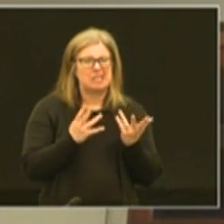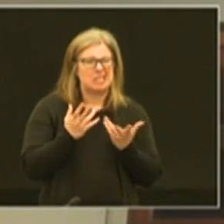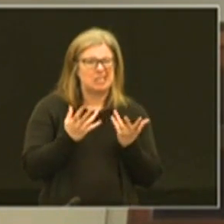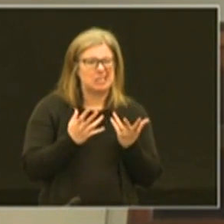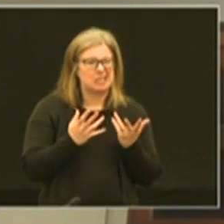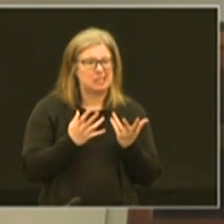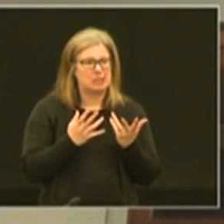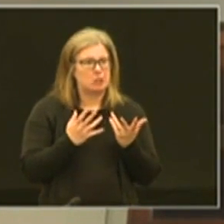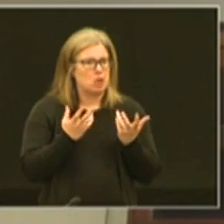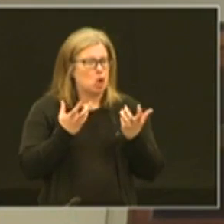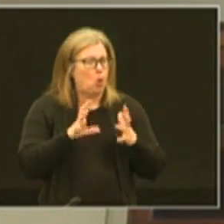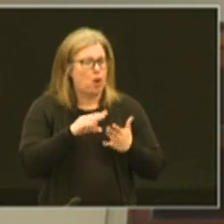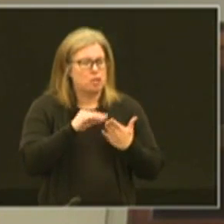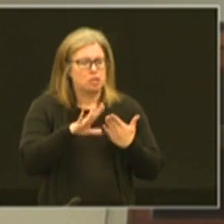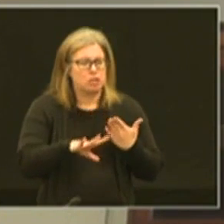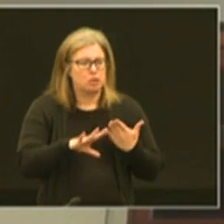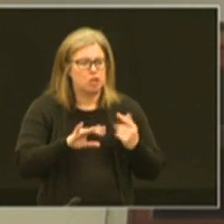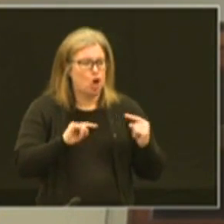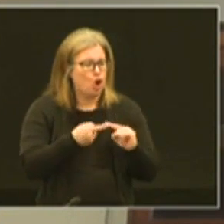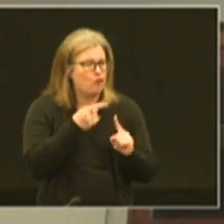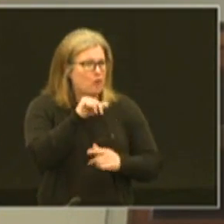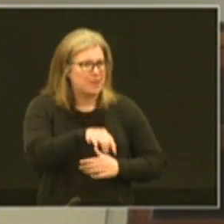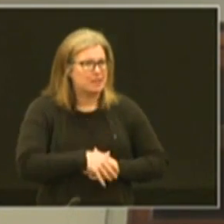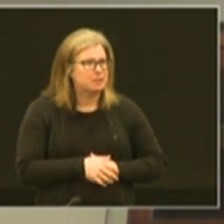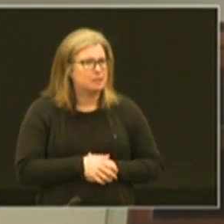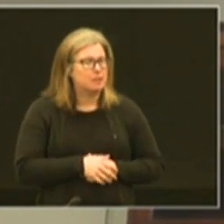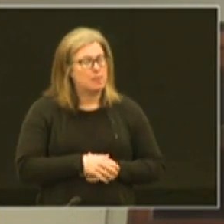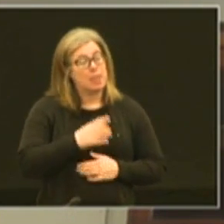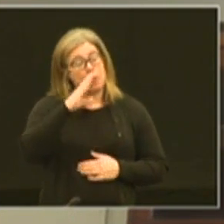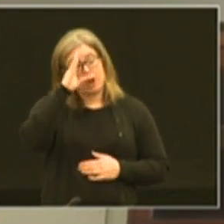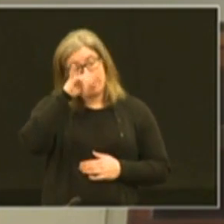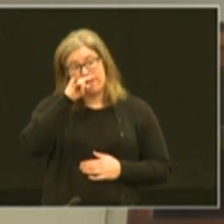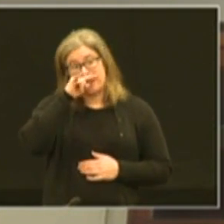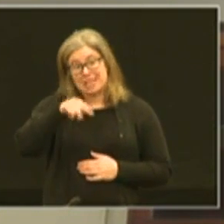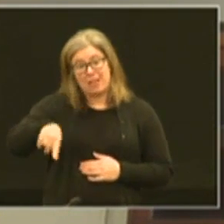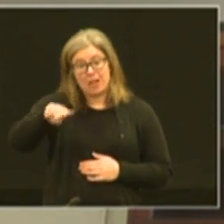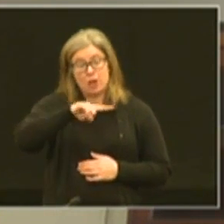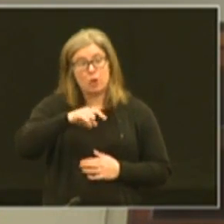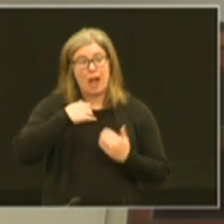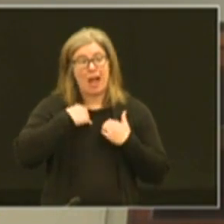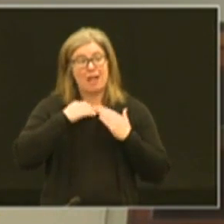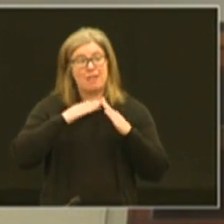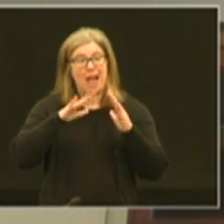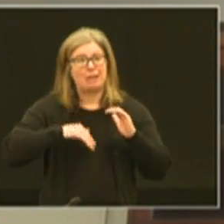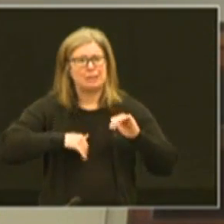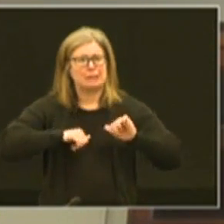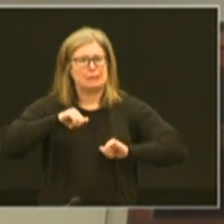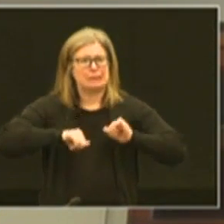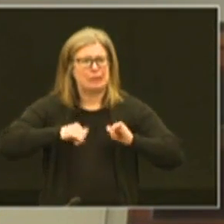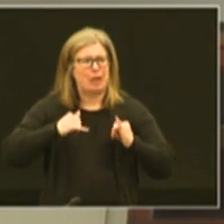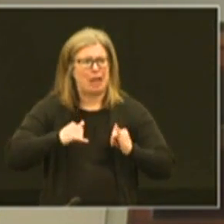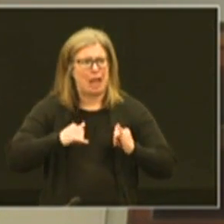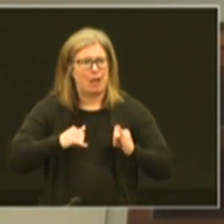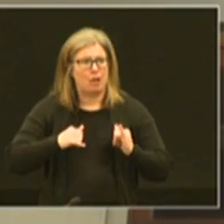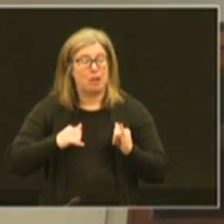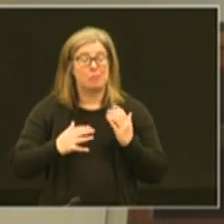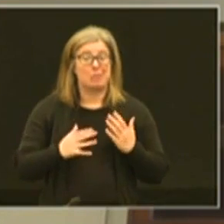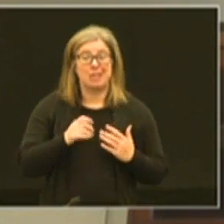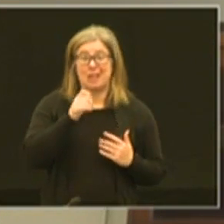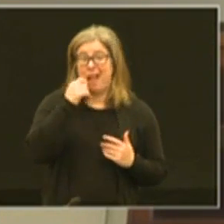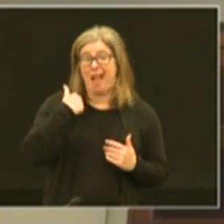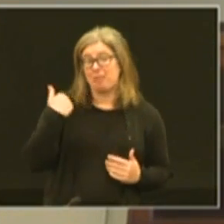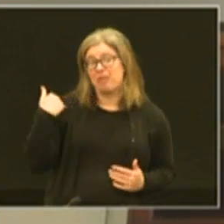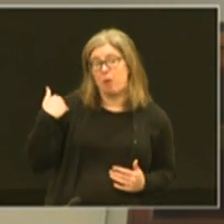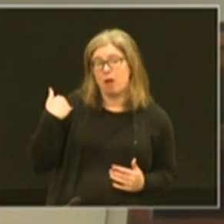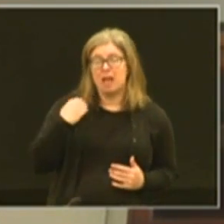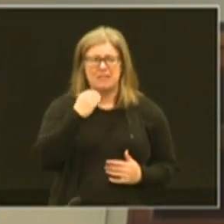we just don't want students harmed from this we know we have kids out there who have housing insecurity now as a result and maybe didn't have